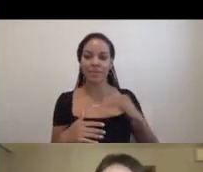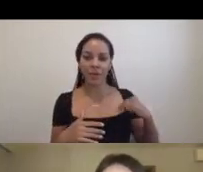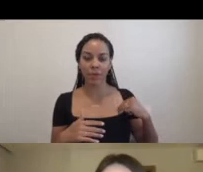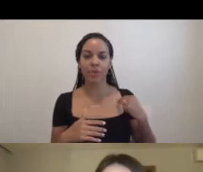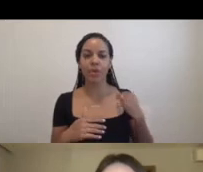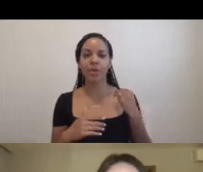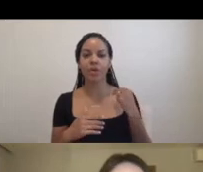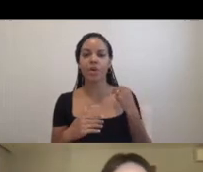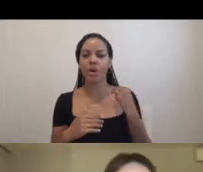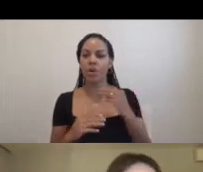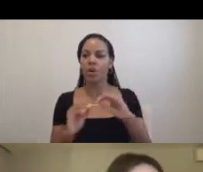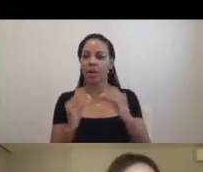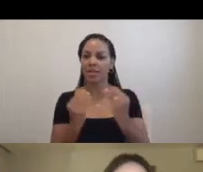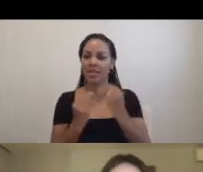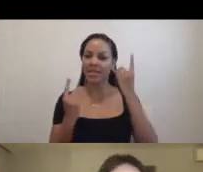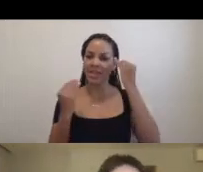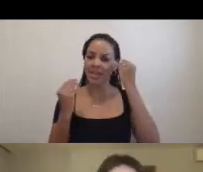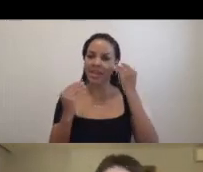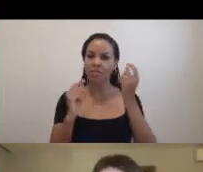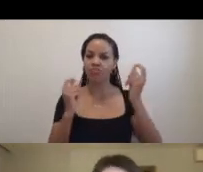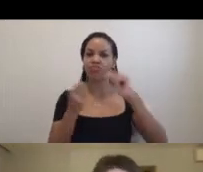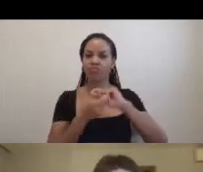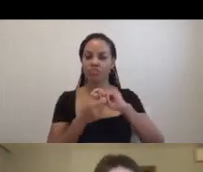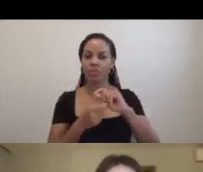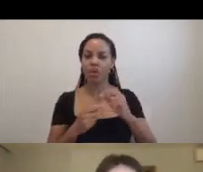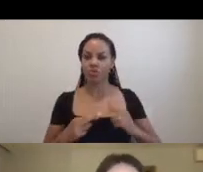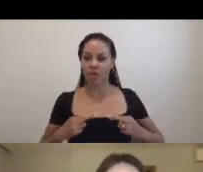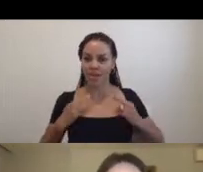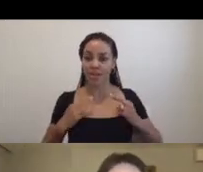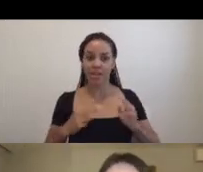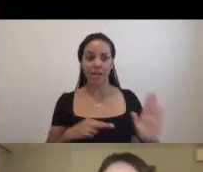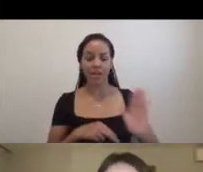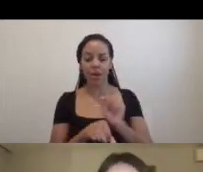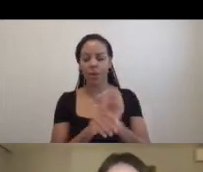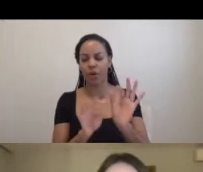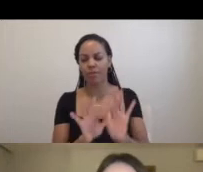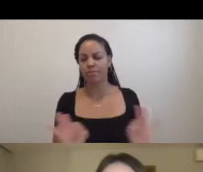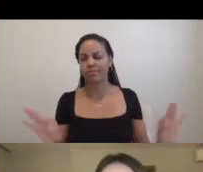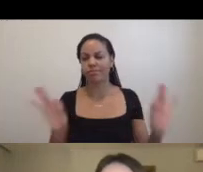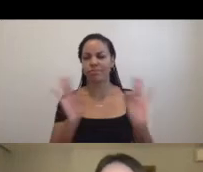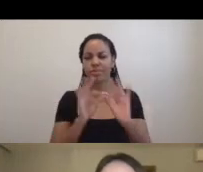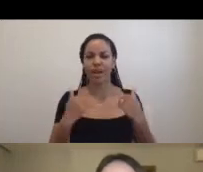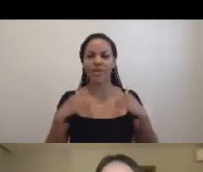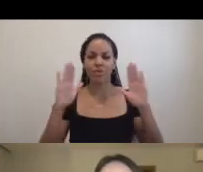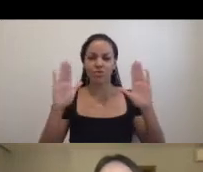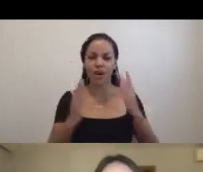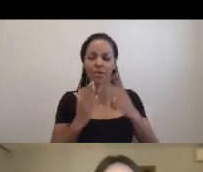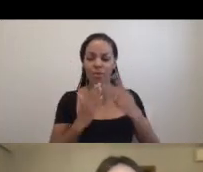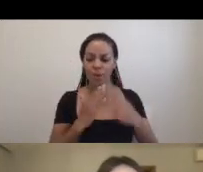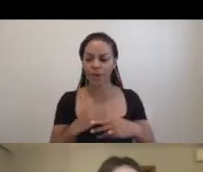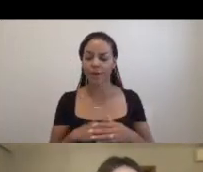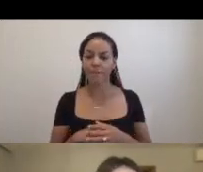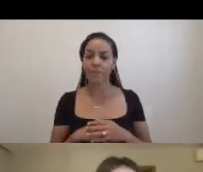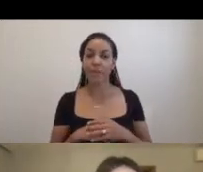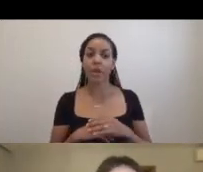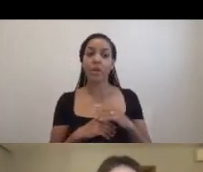Residencies who are all doing such important work and have such incredible programs. And Rethinking